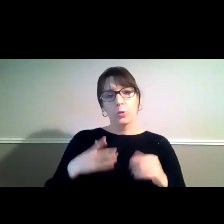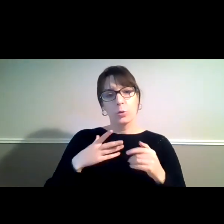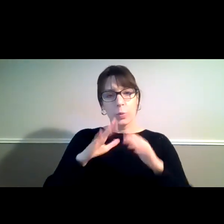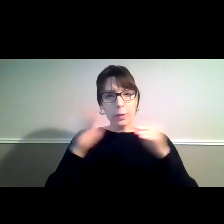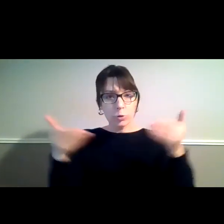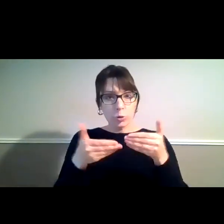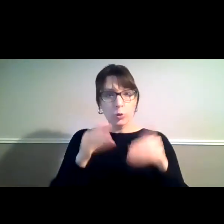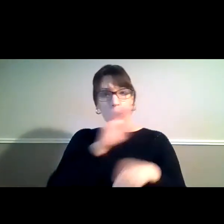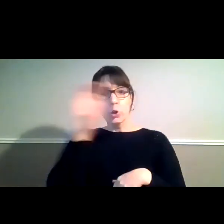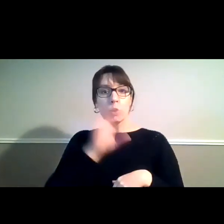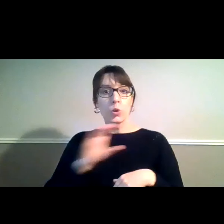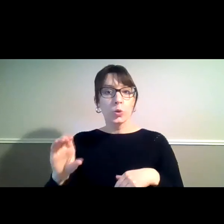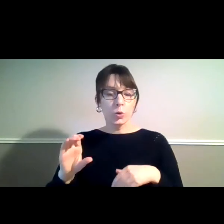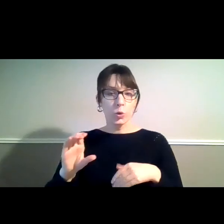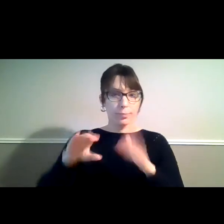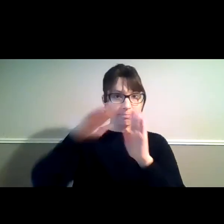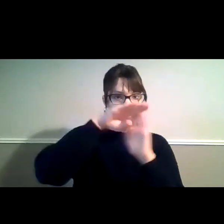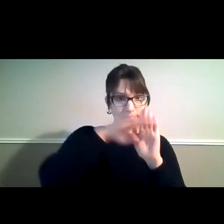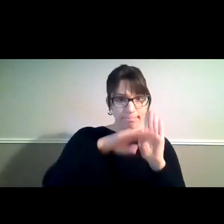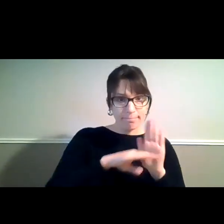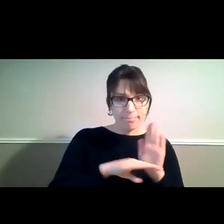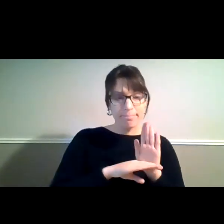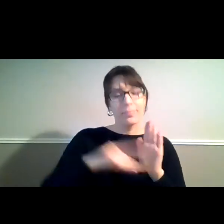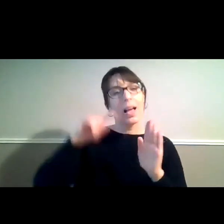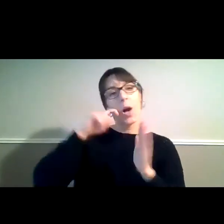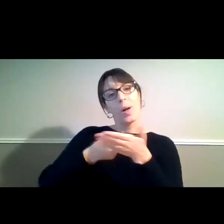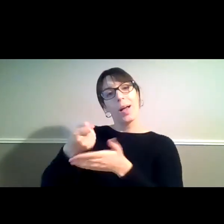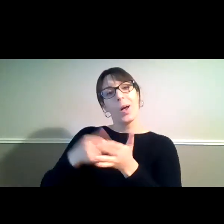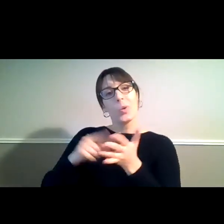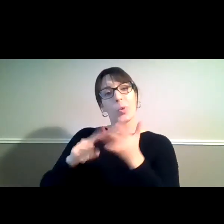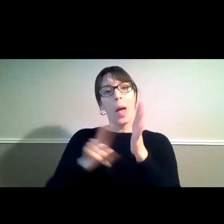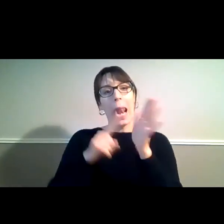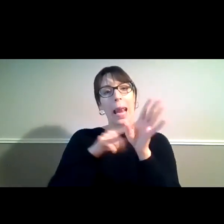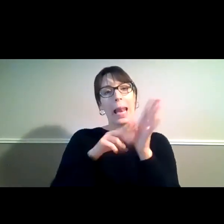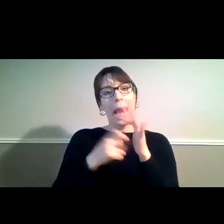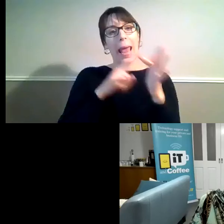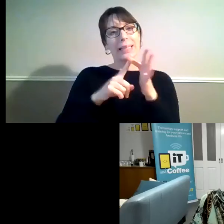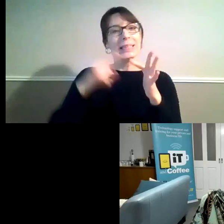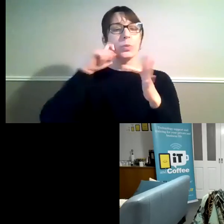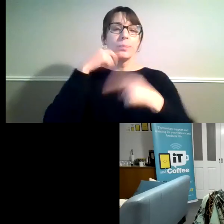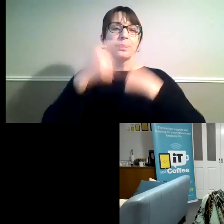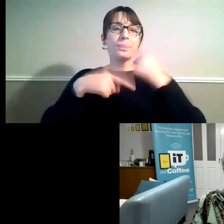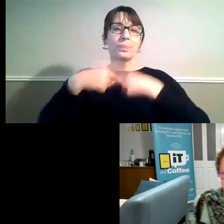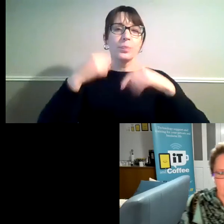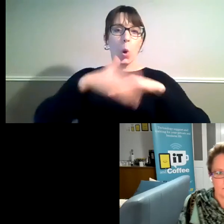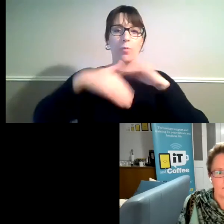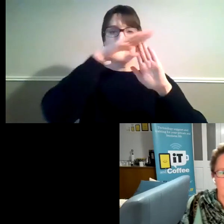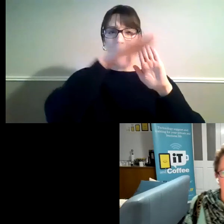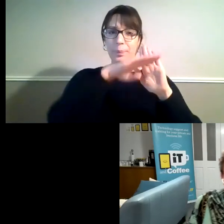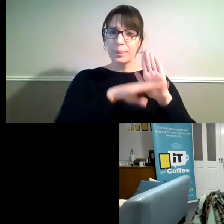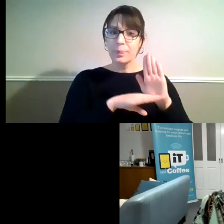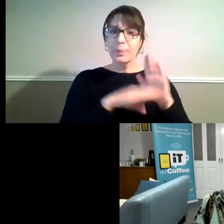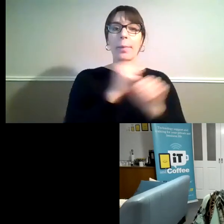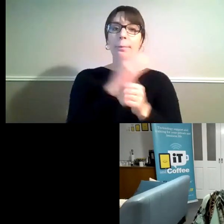and I will hand over to our technical whiz, Lynette Goulson, who is going to run through a bit of housekeeping to let you know